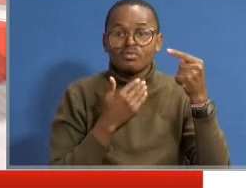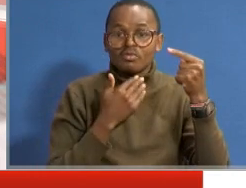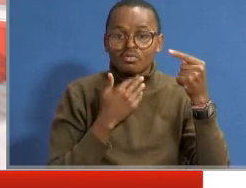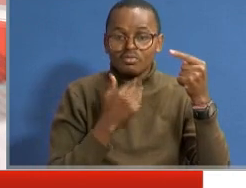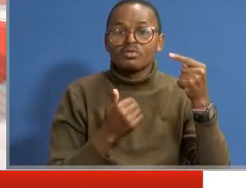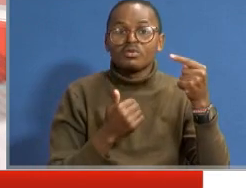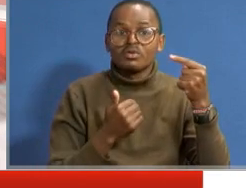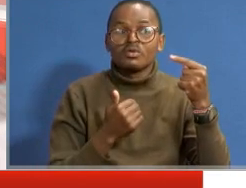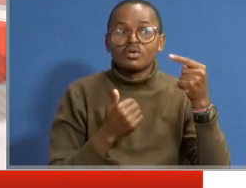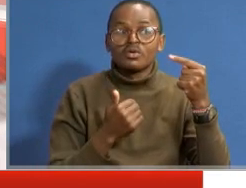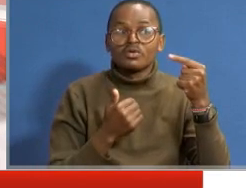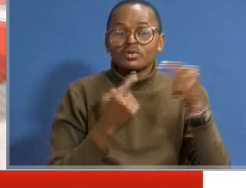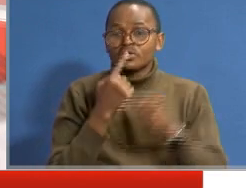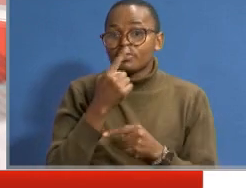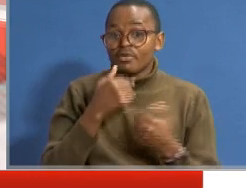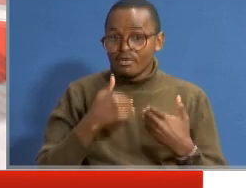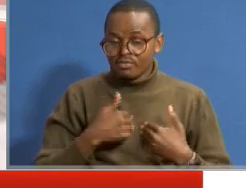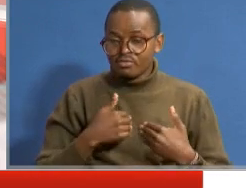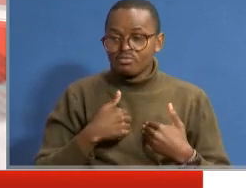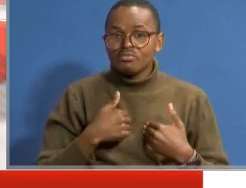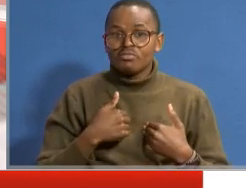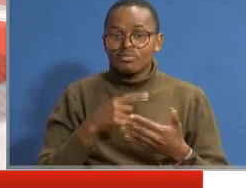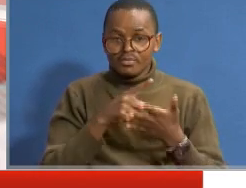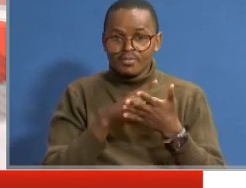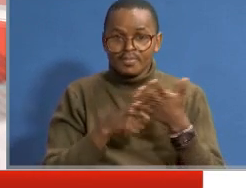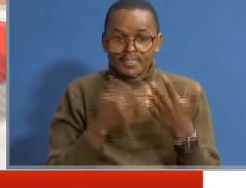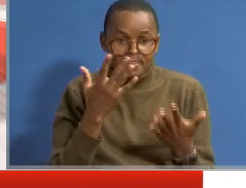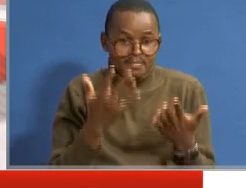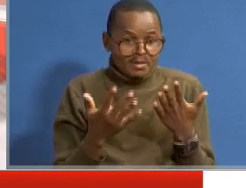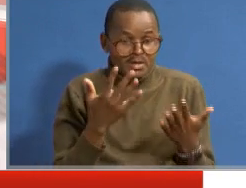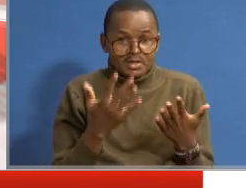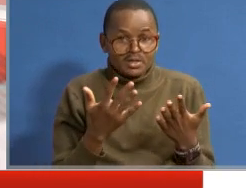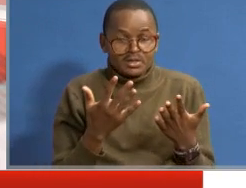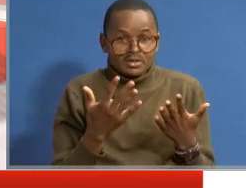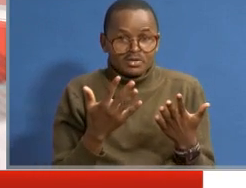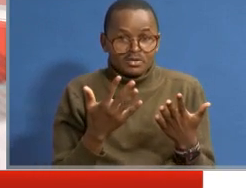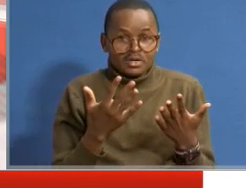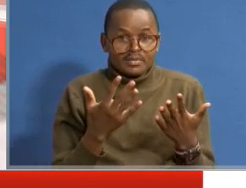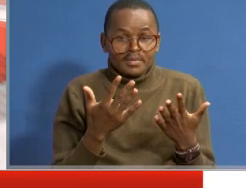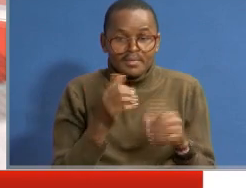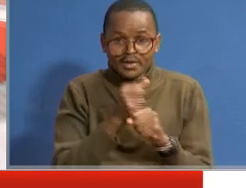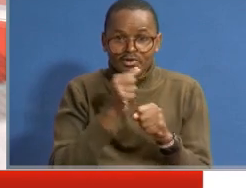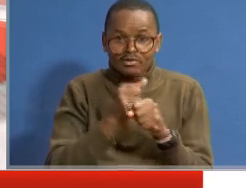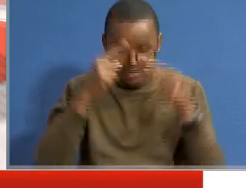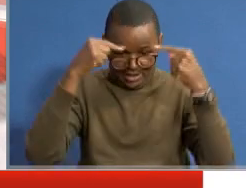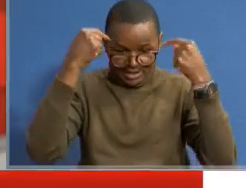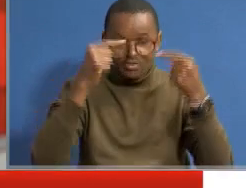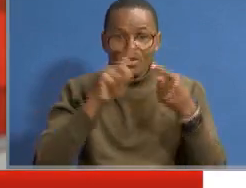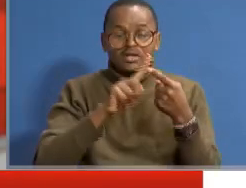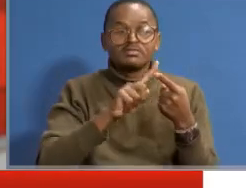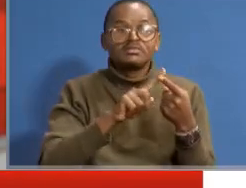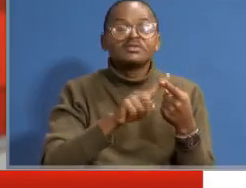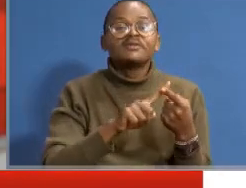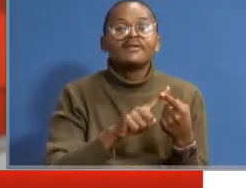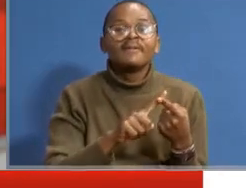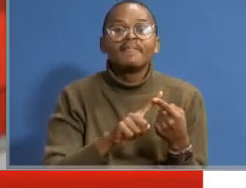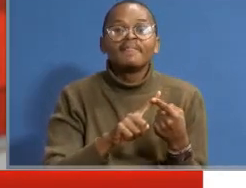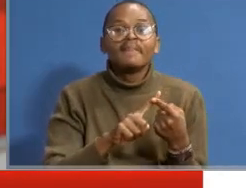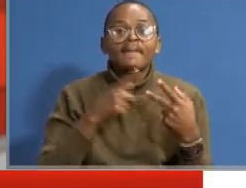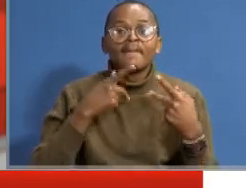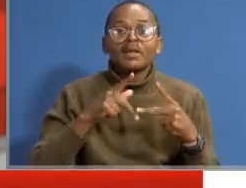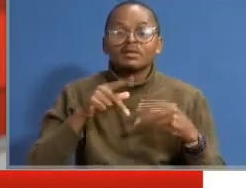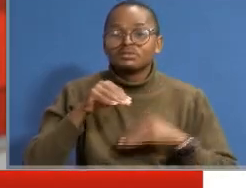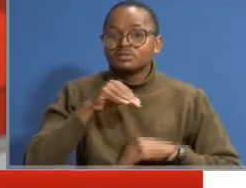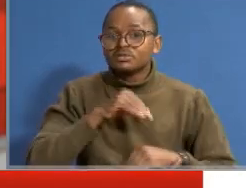say that you have. What perhaps might have cut you out? One, as a